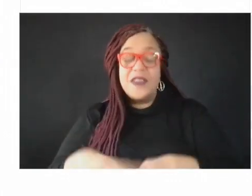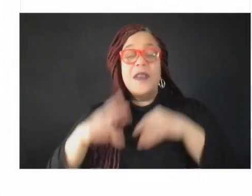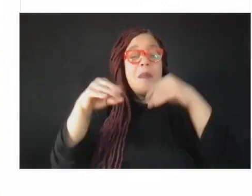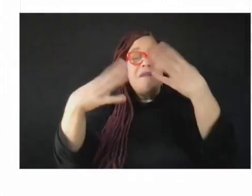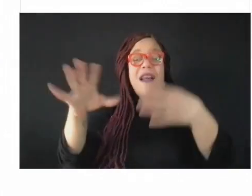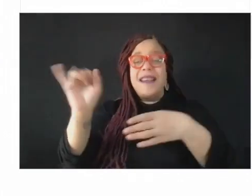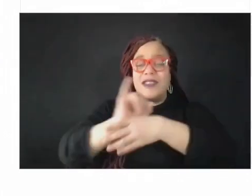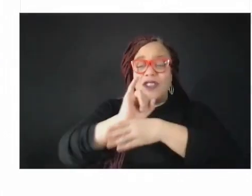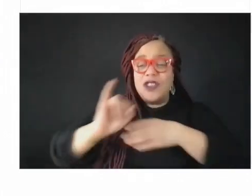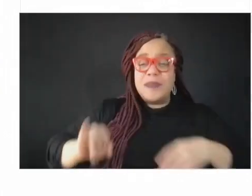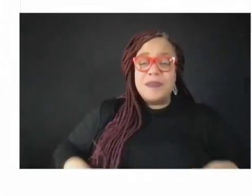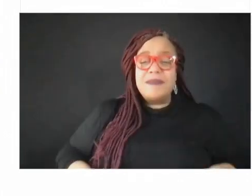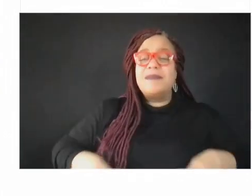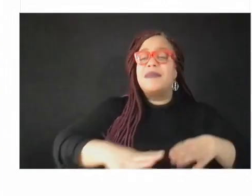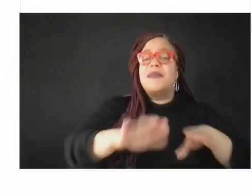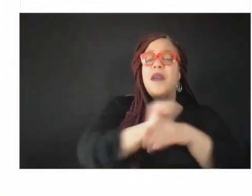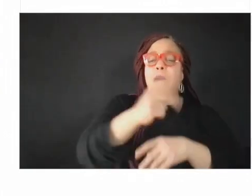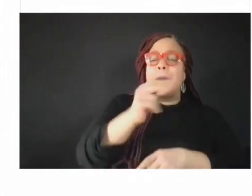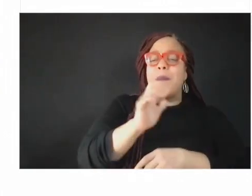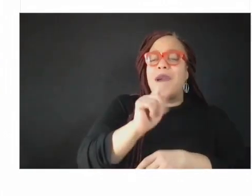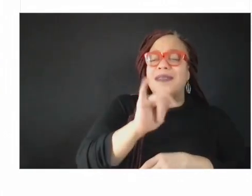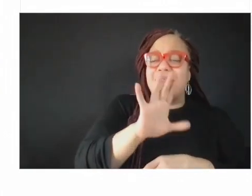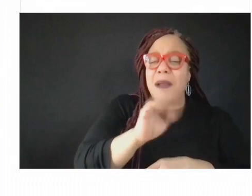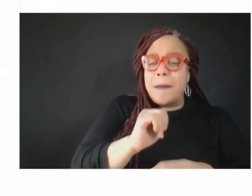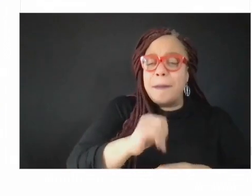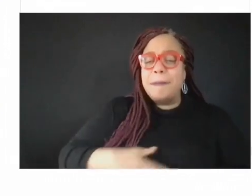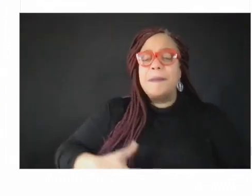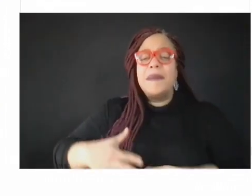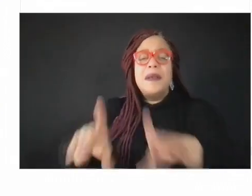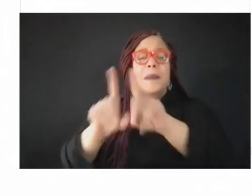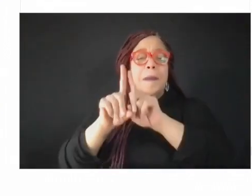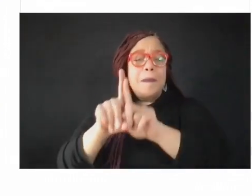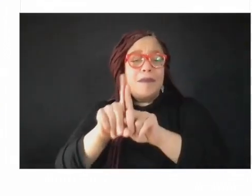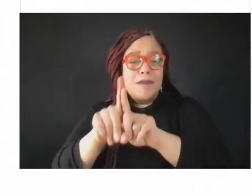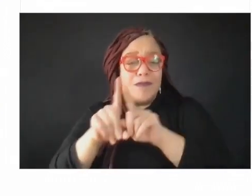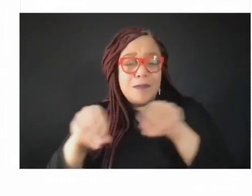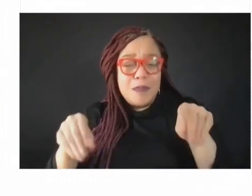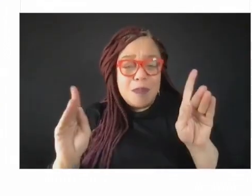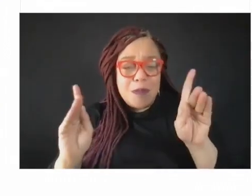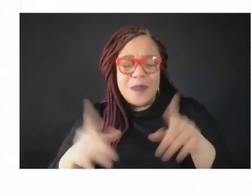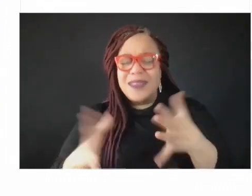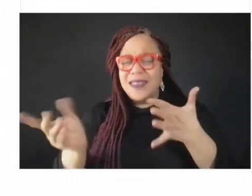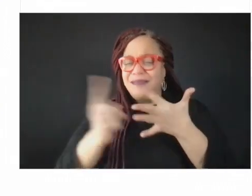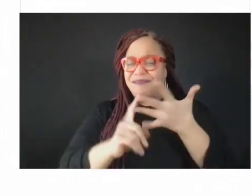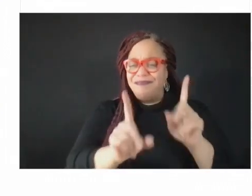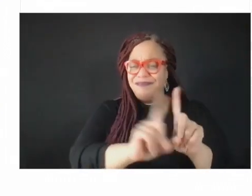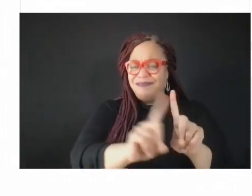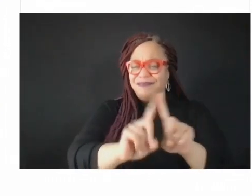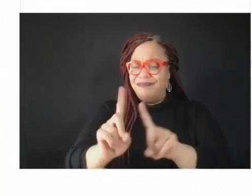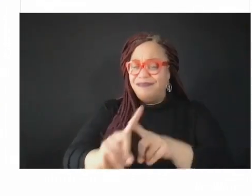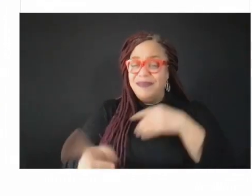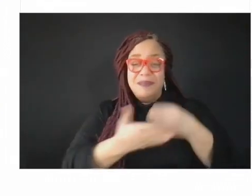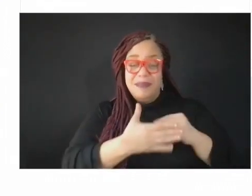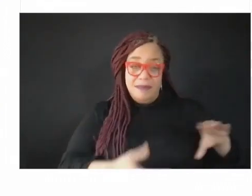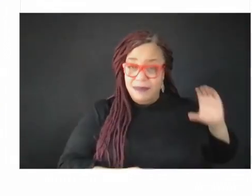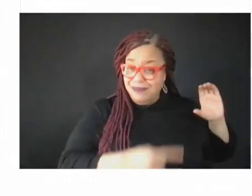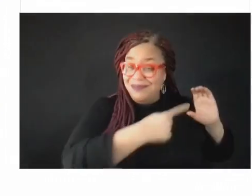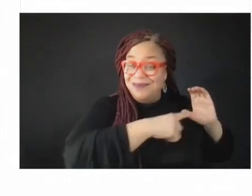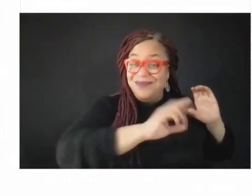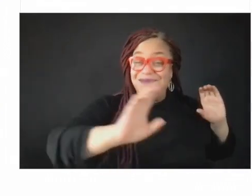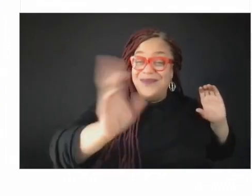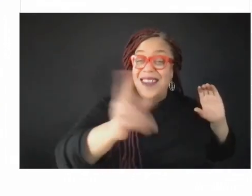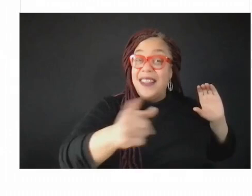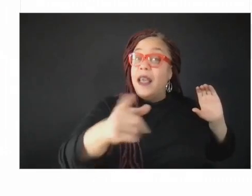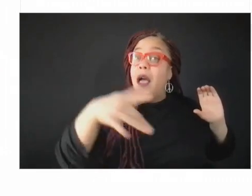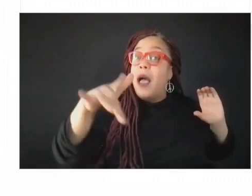shadowing and things like that, to really make sure. Because there's a lot of money to be spent and there's a lot of positions that need to be filled and filled quickly. And